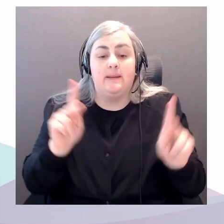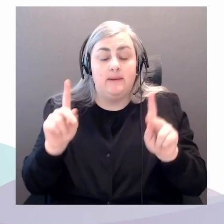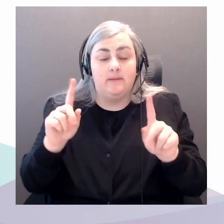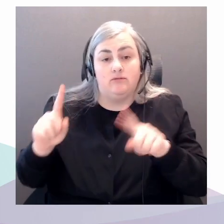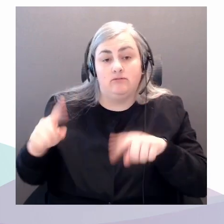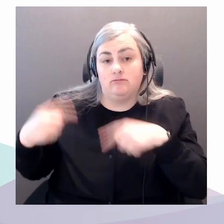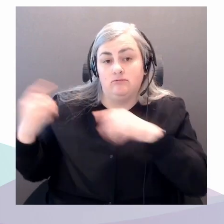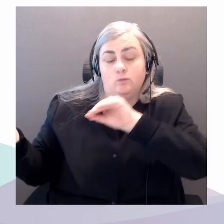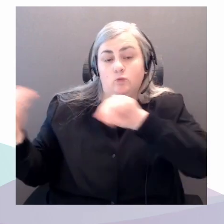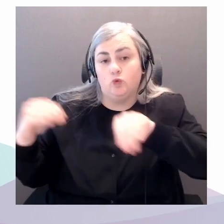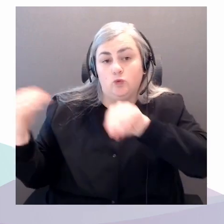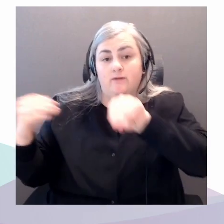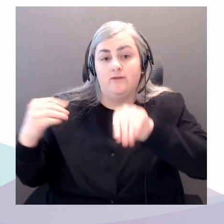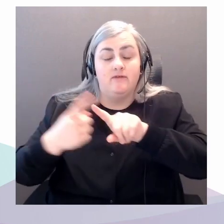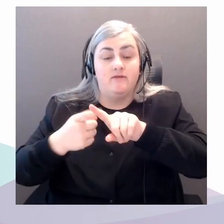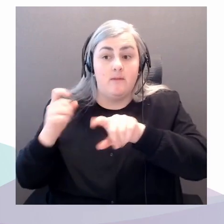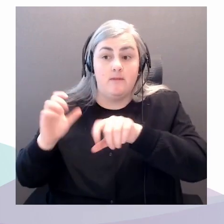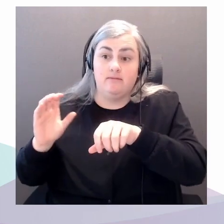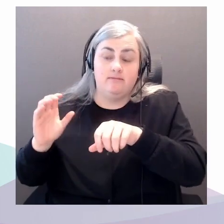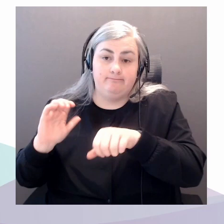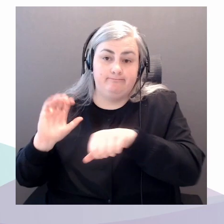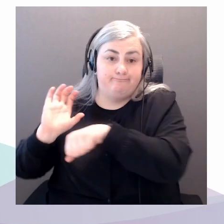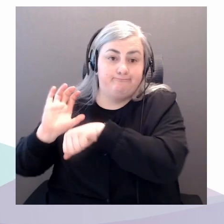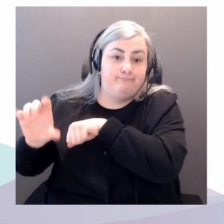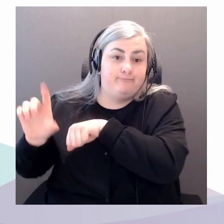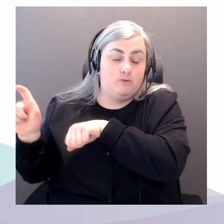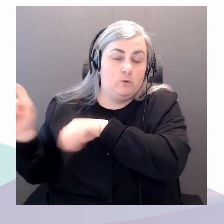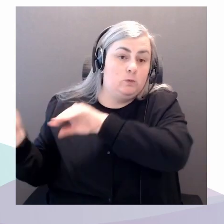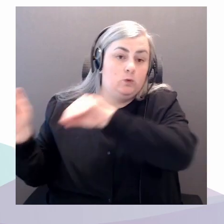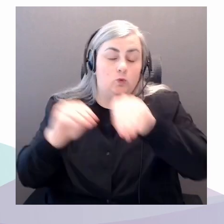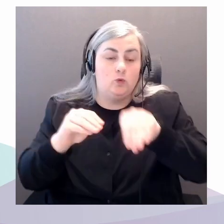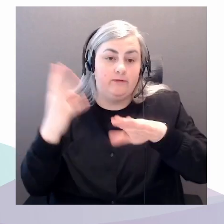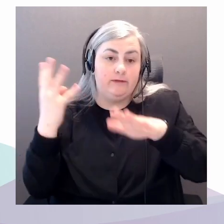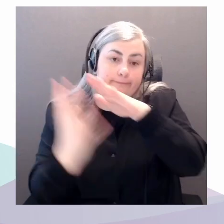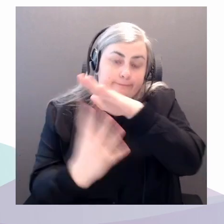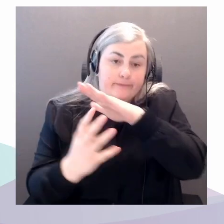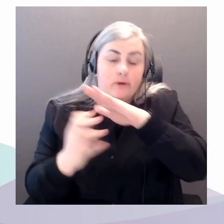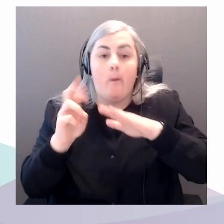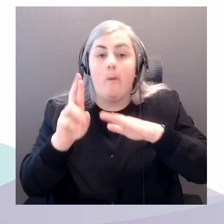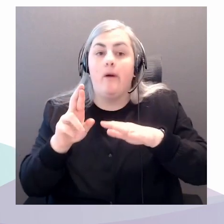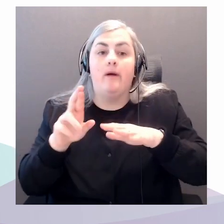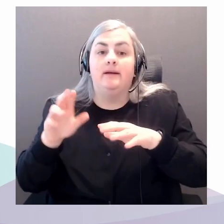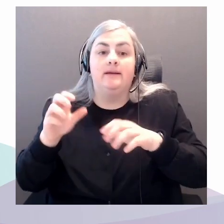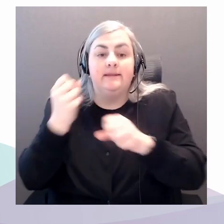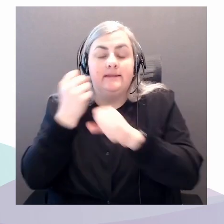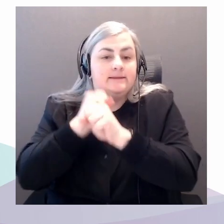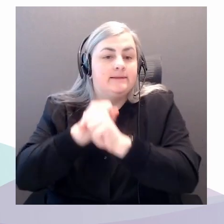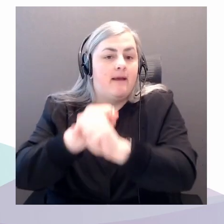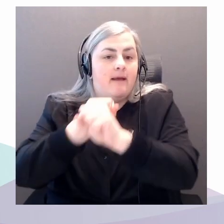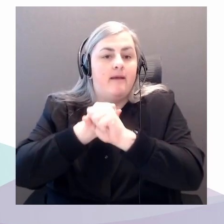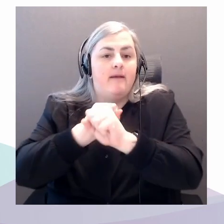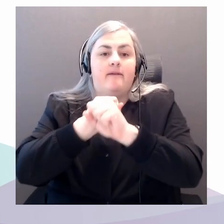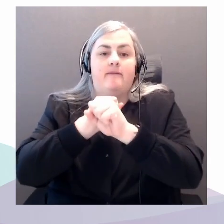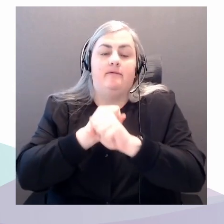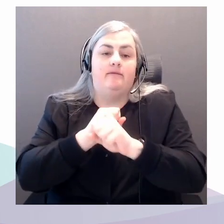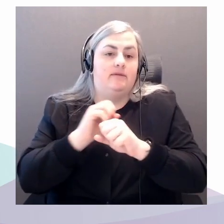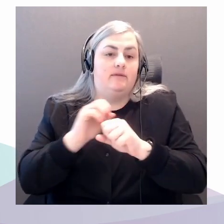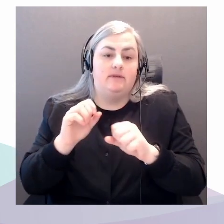as a result of slavery, colonialism, imperialism, and ongoing wars.